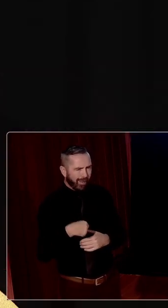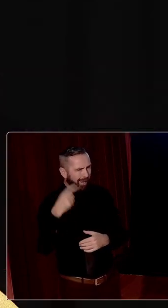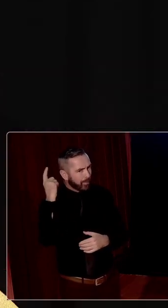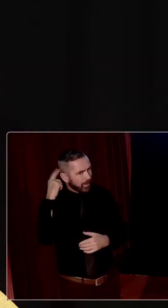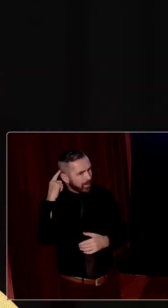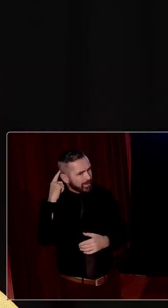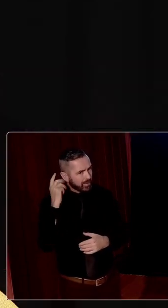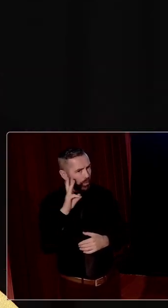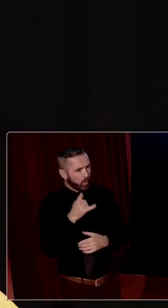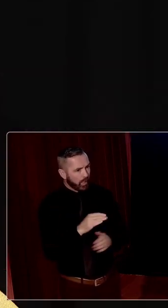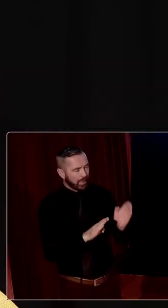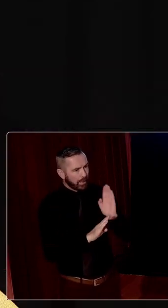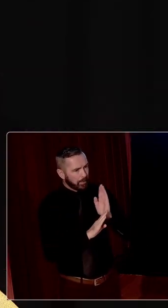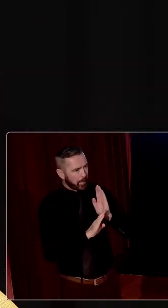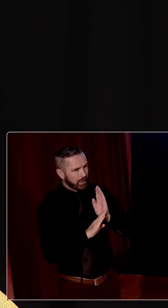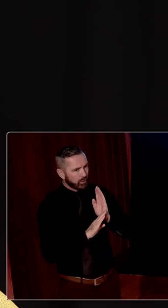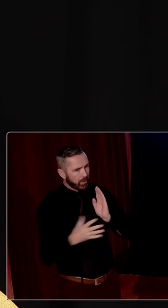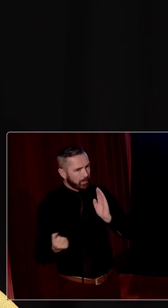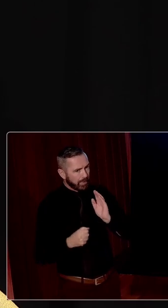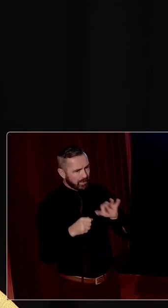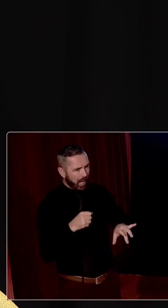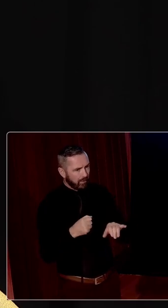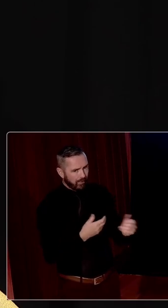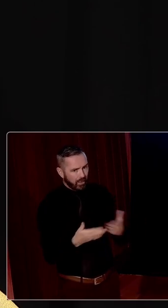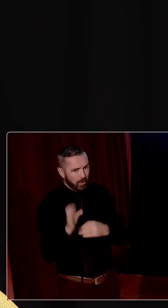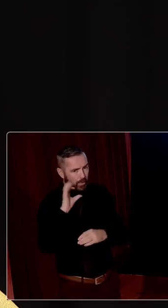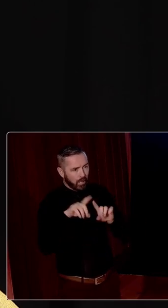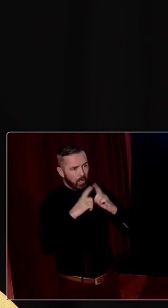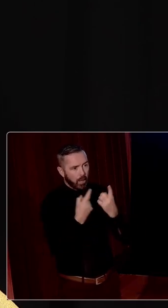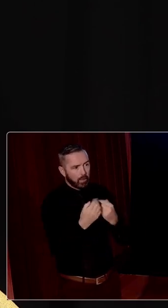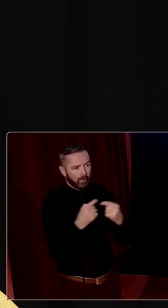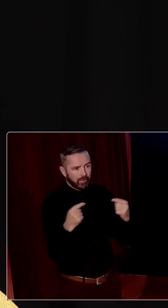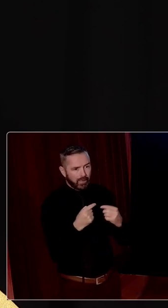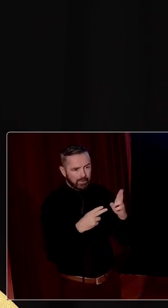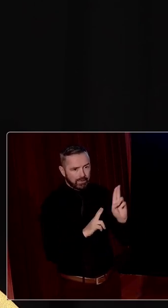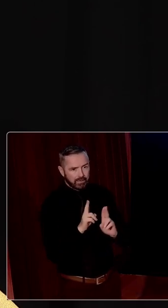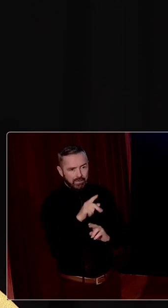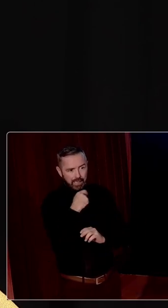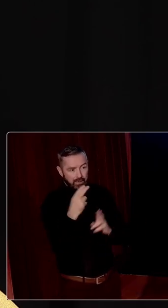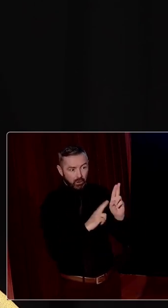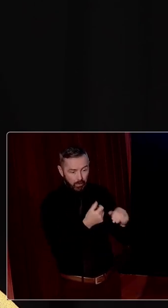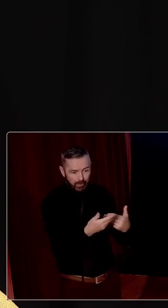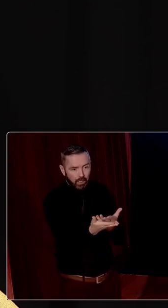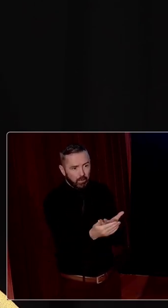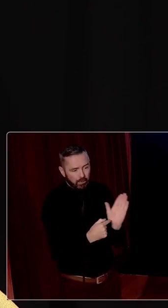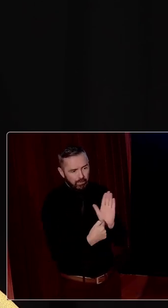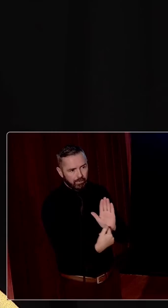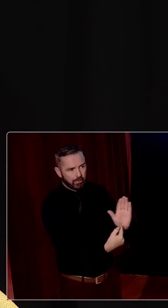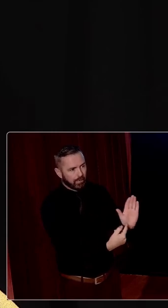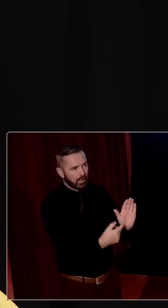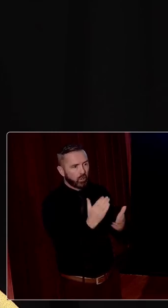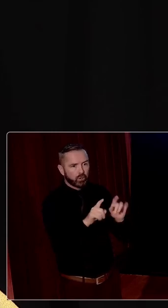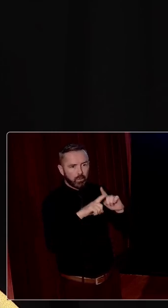the military pensions archive is available is because the Department of Defence agreed that it should be available. There are departments of